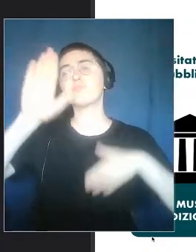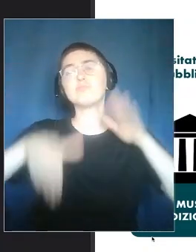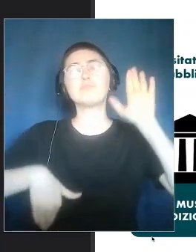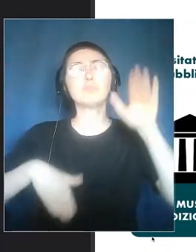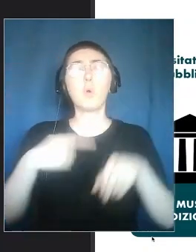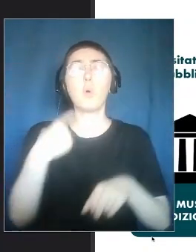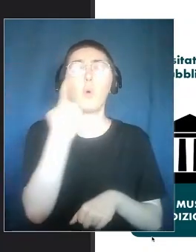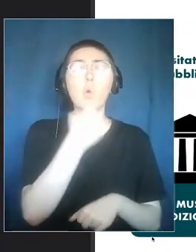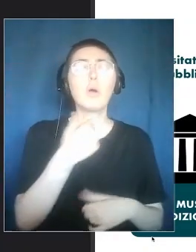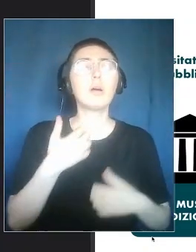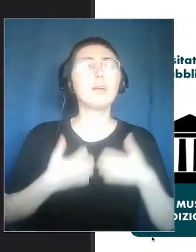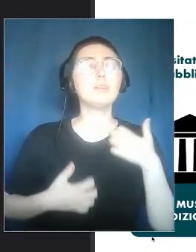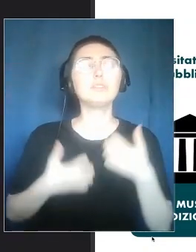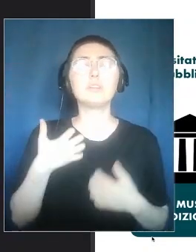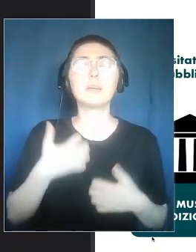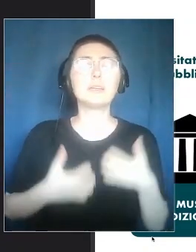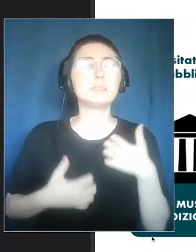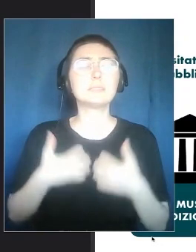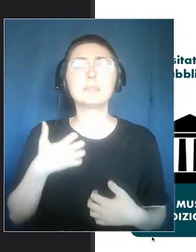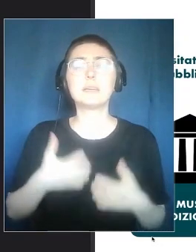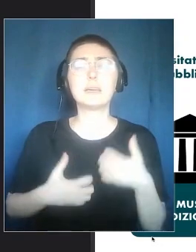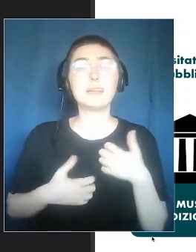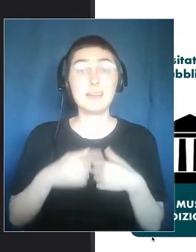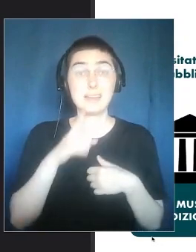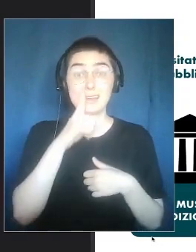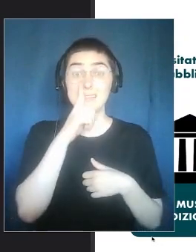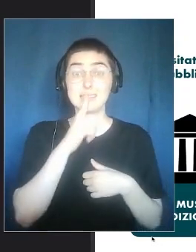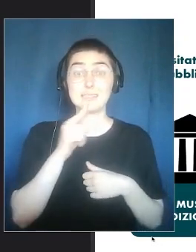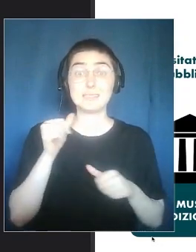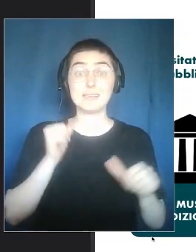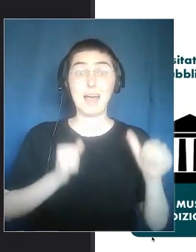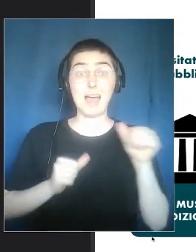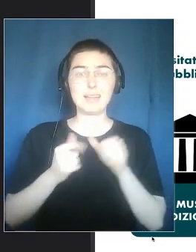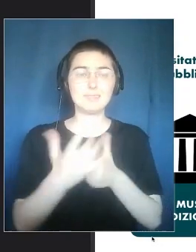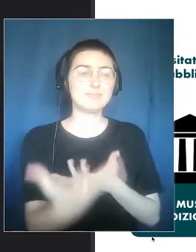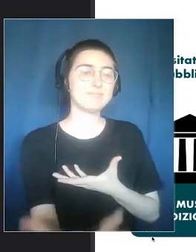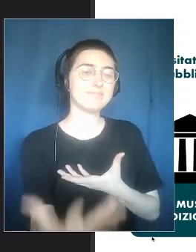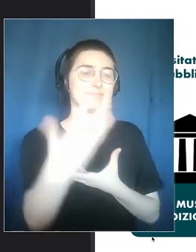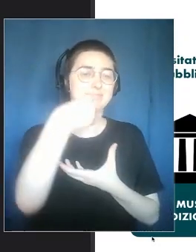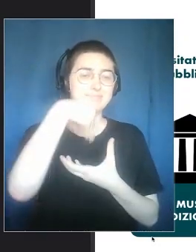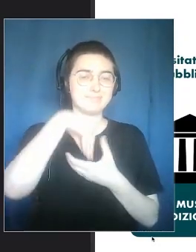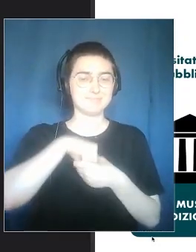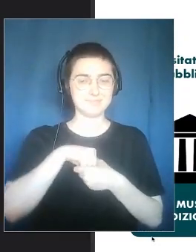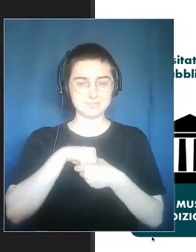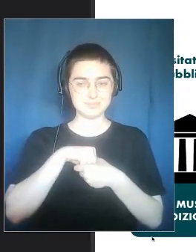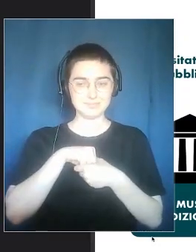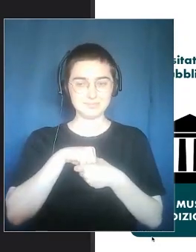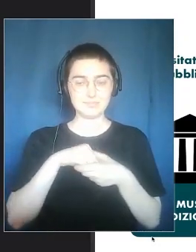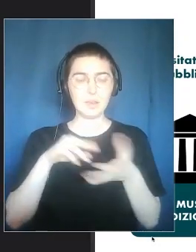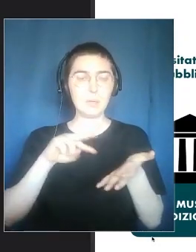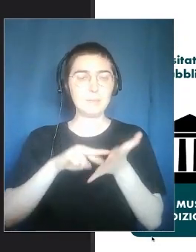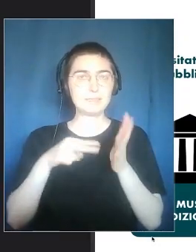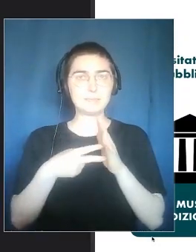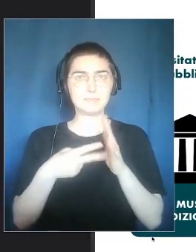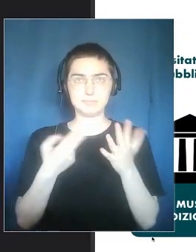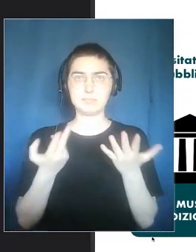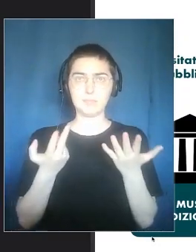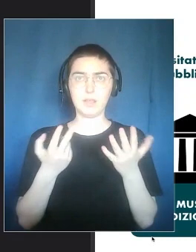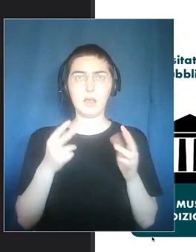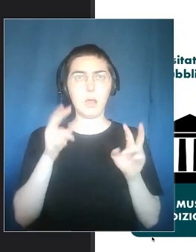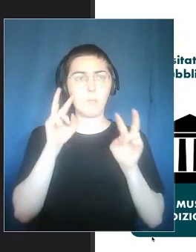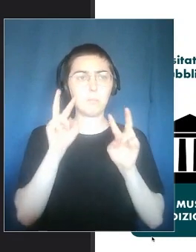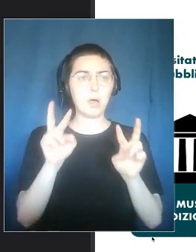who wants to participate. To the creation of a silent play. And this is. Not only.